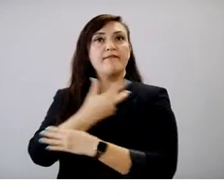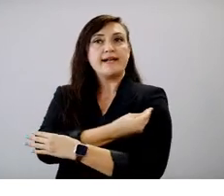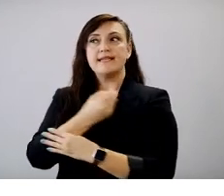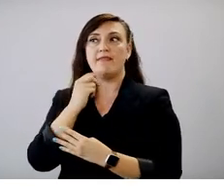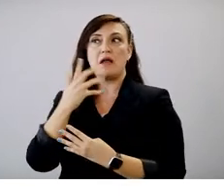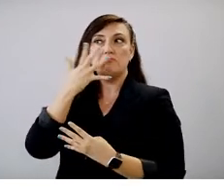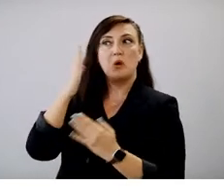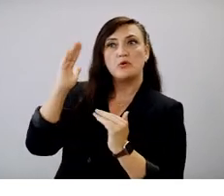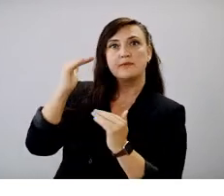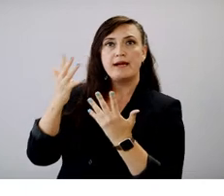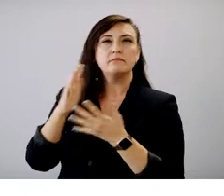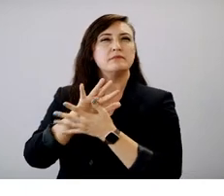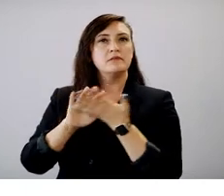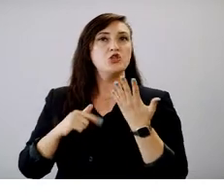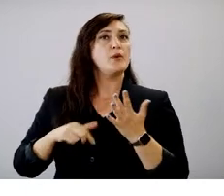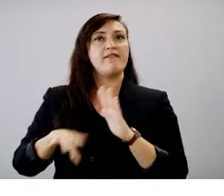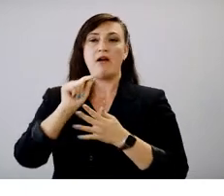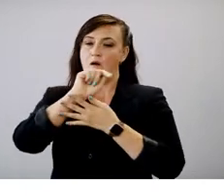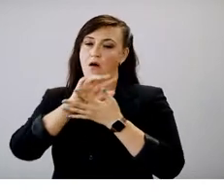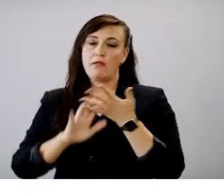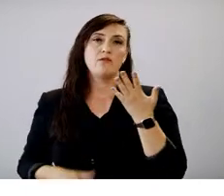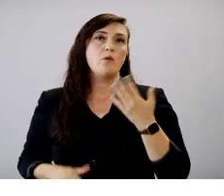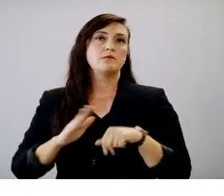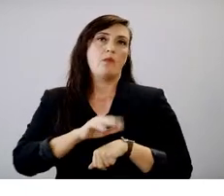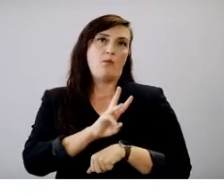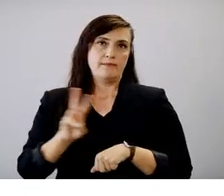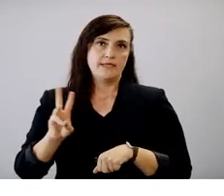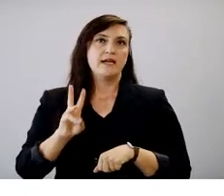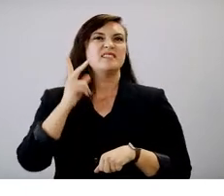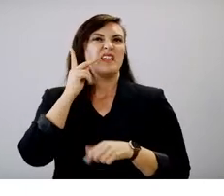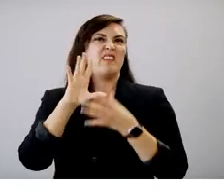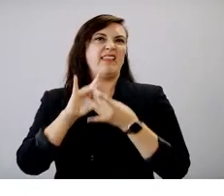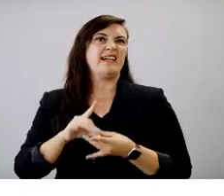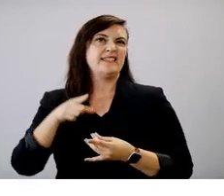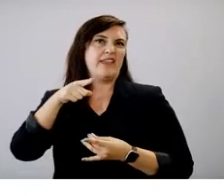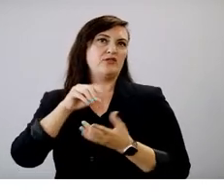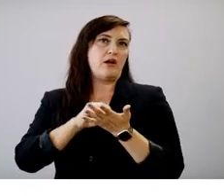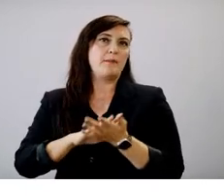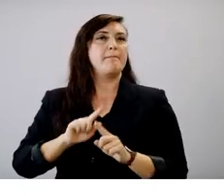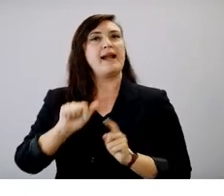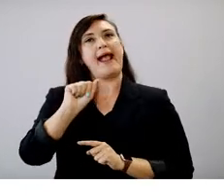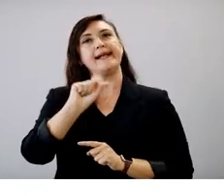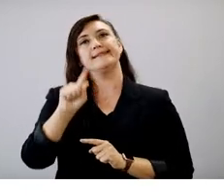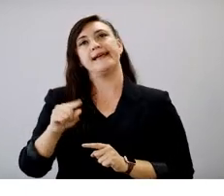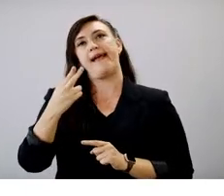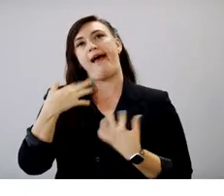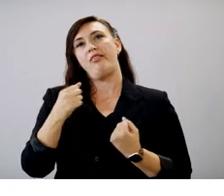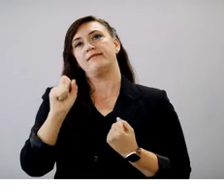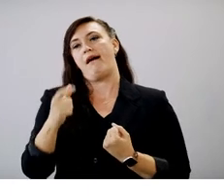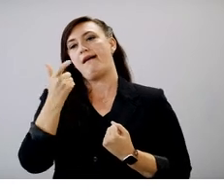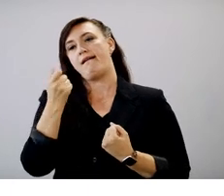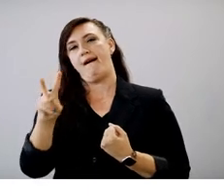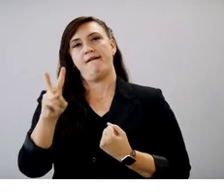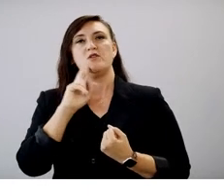on our website. We do have the links in the document, but they are on our website at azhealth.gov.